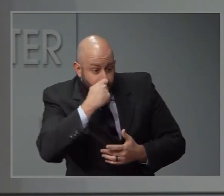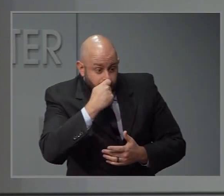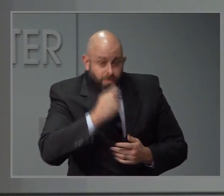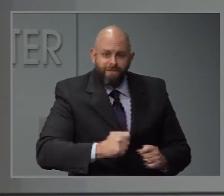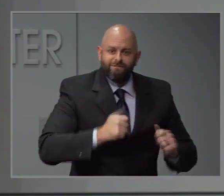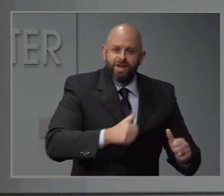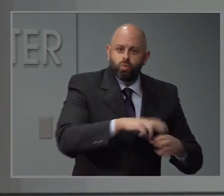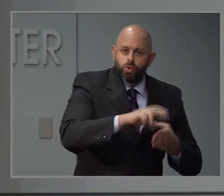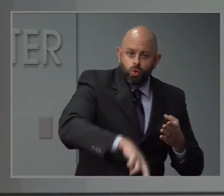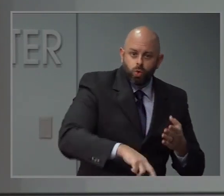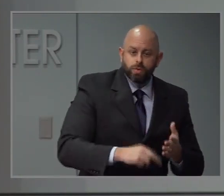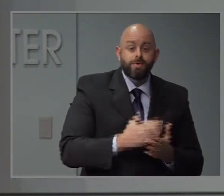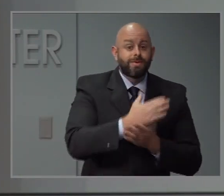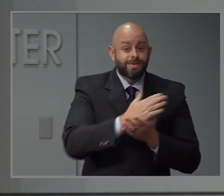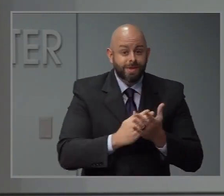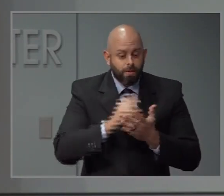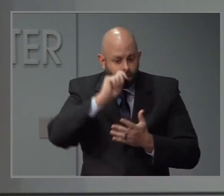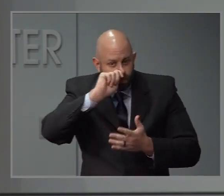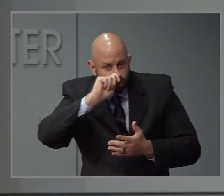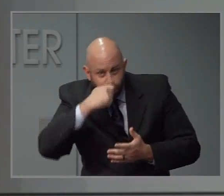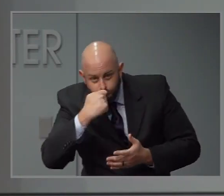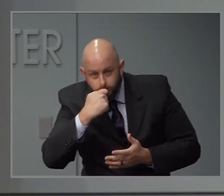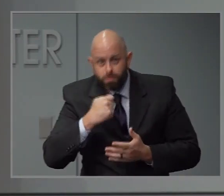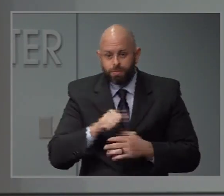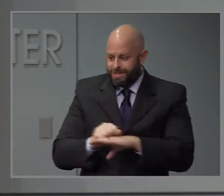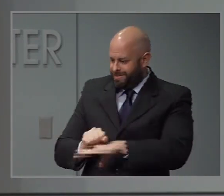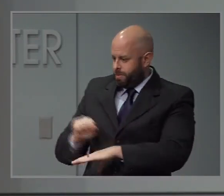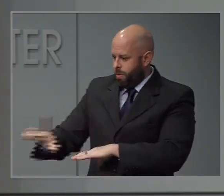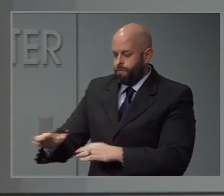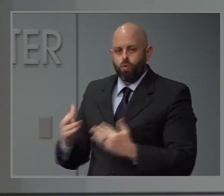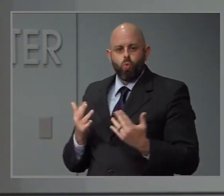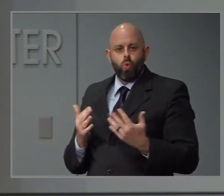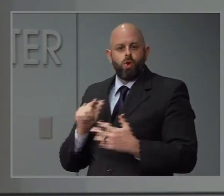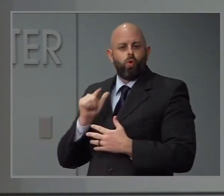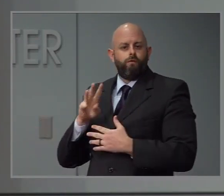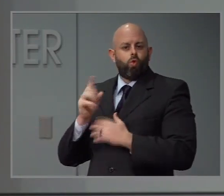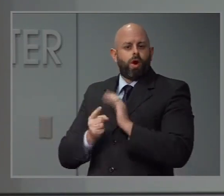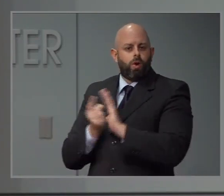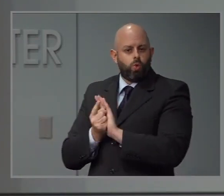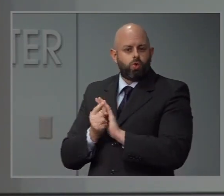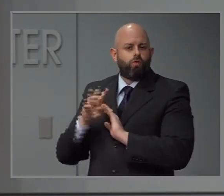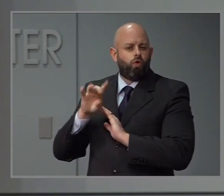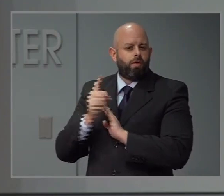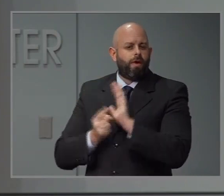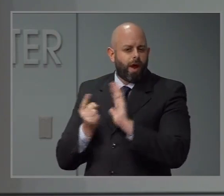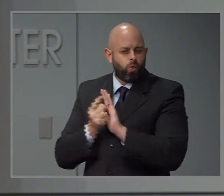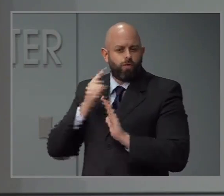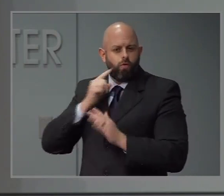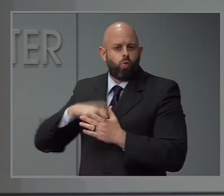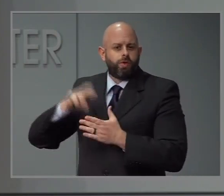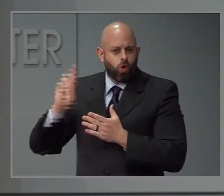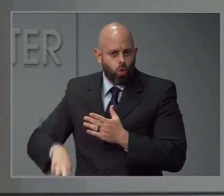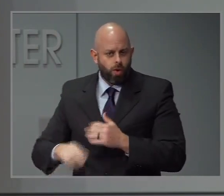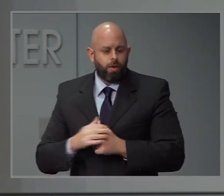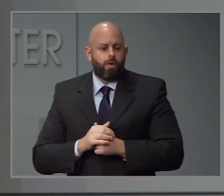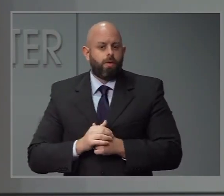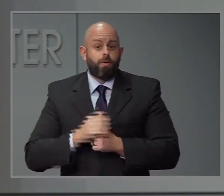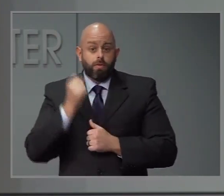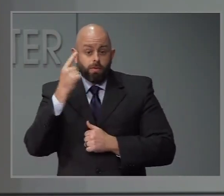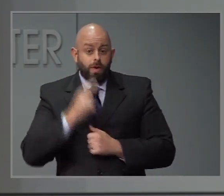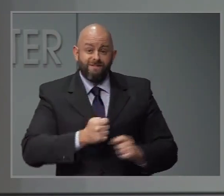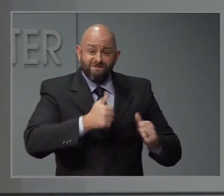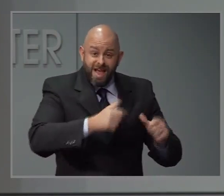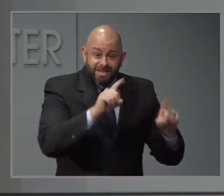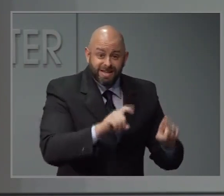We want to also start to incorporate the rapid testing as well. Though I will say the rapid testing has even more supply chain issues than